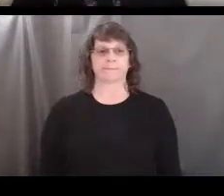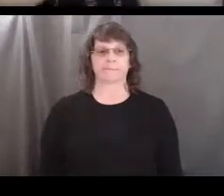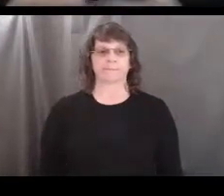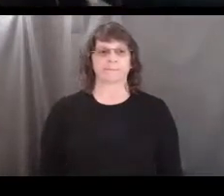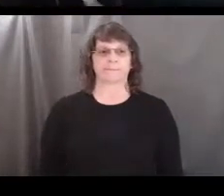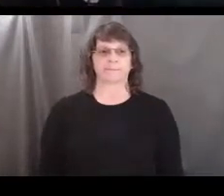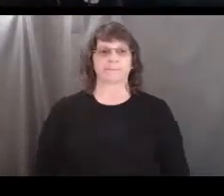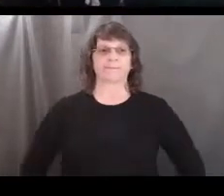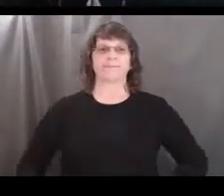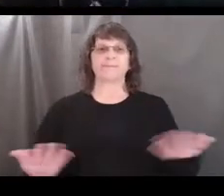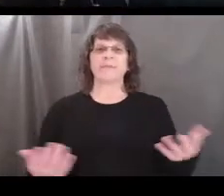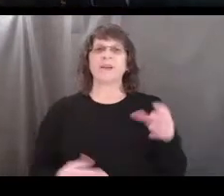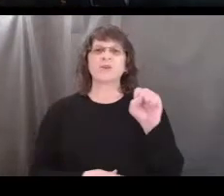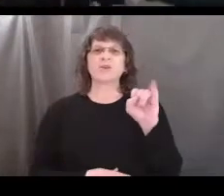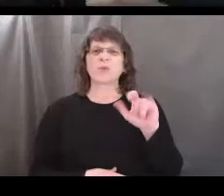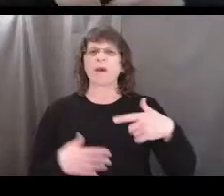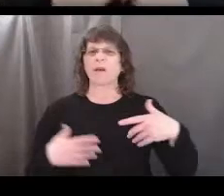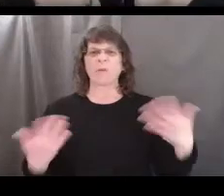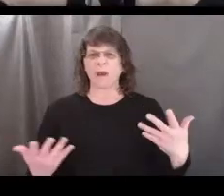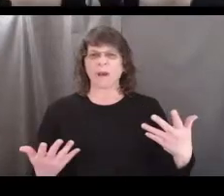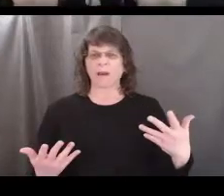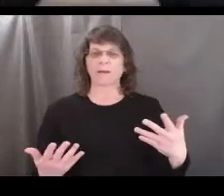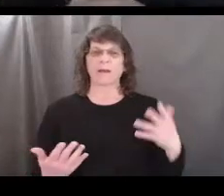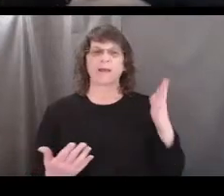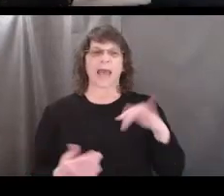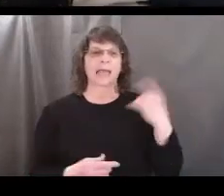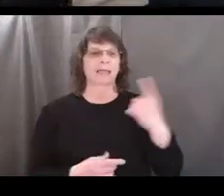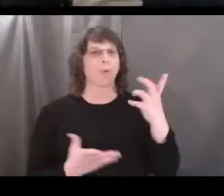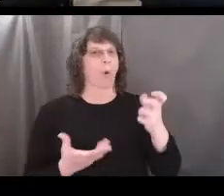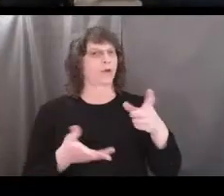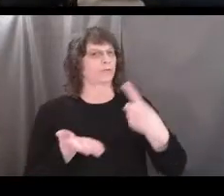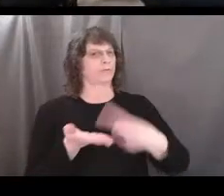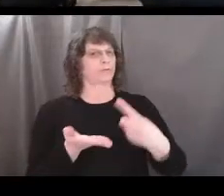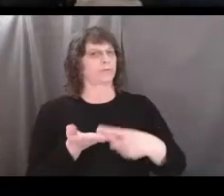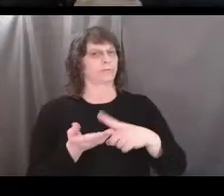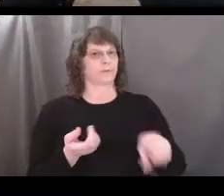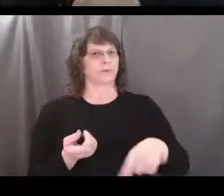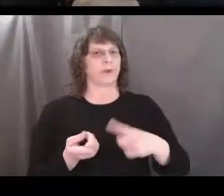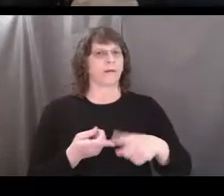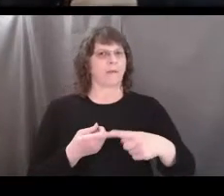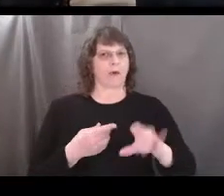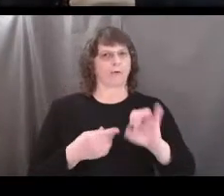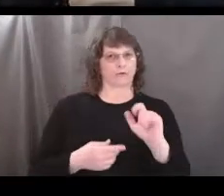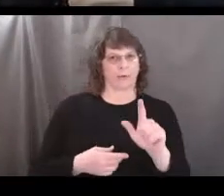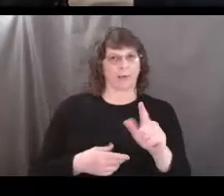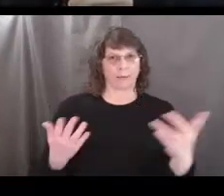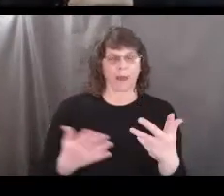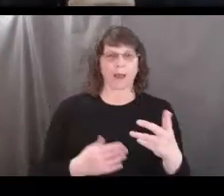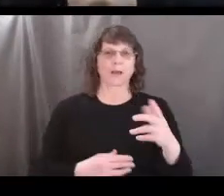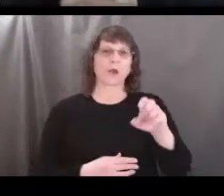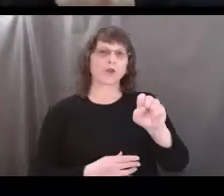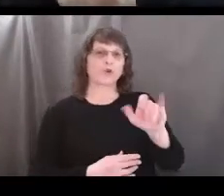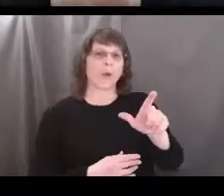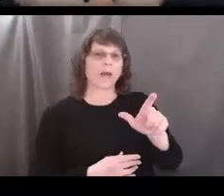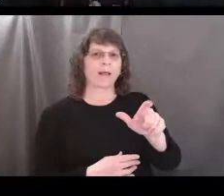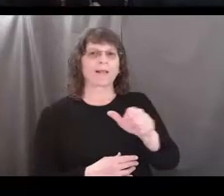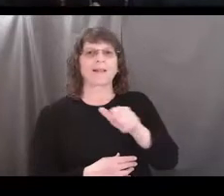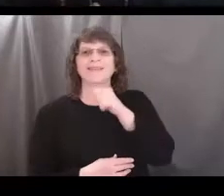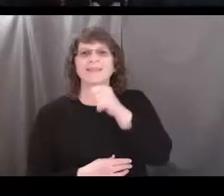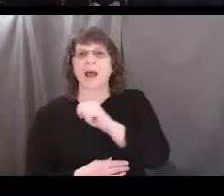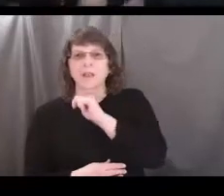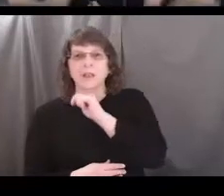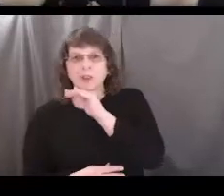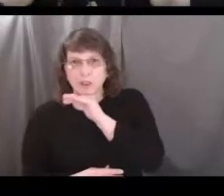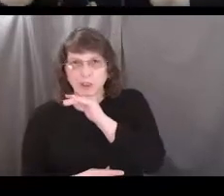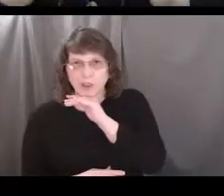What is soil? Something we want to address when talking about soil is that soil is not dirt.